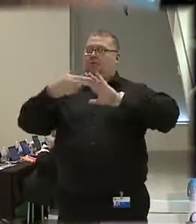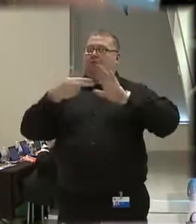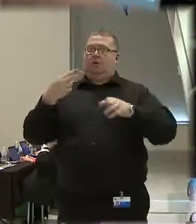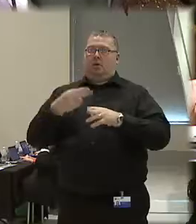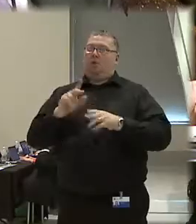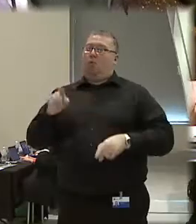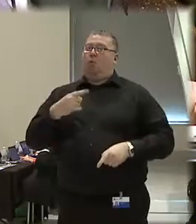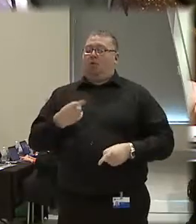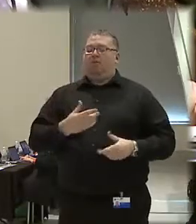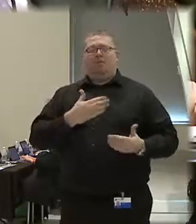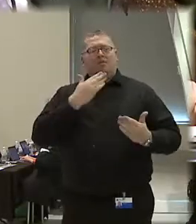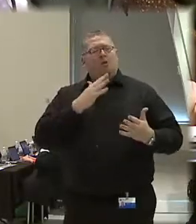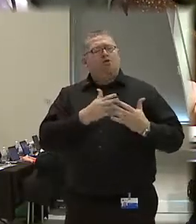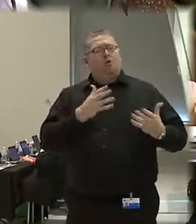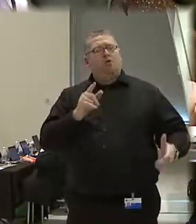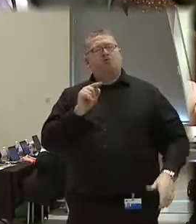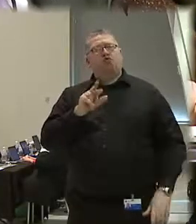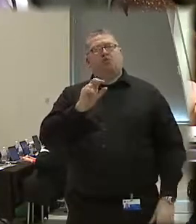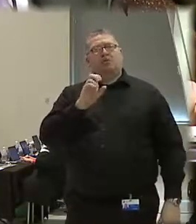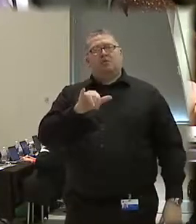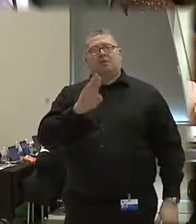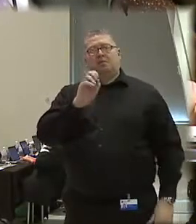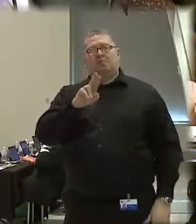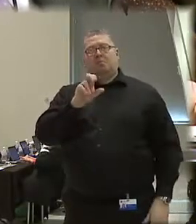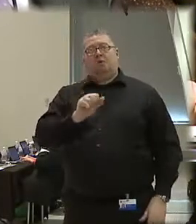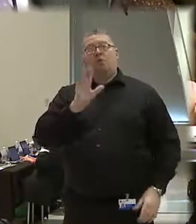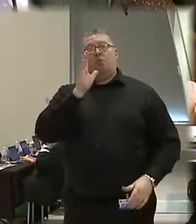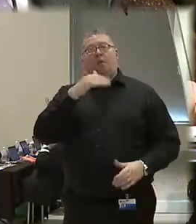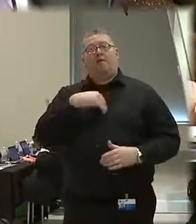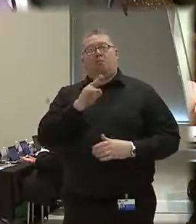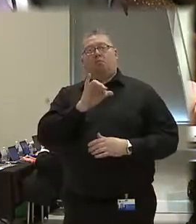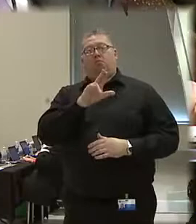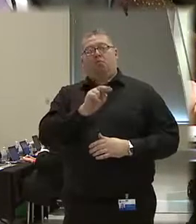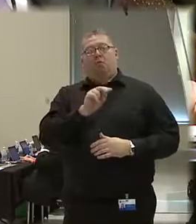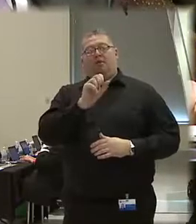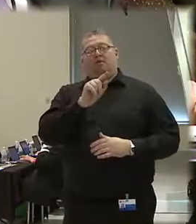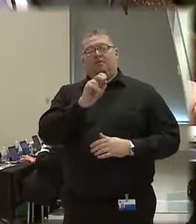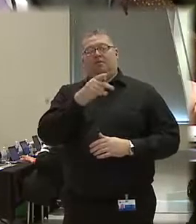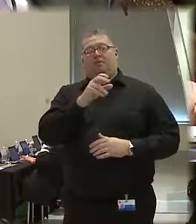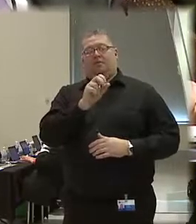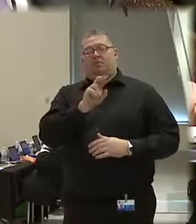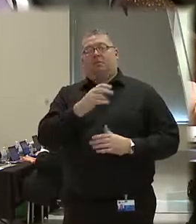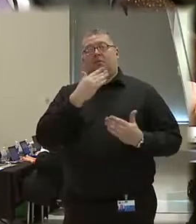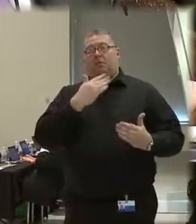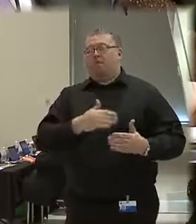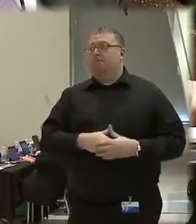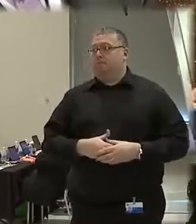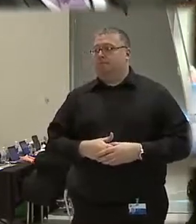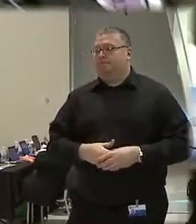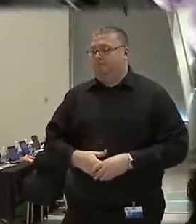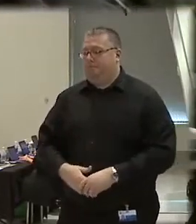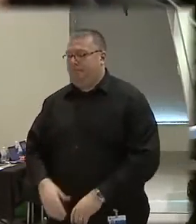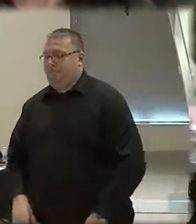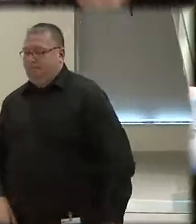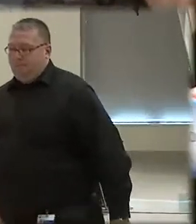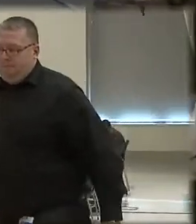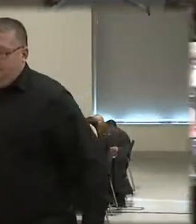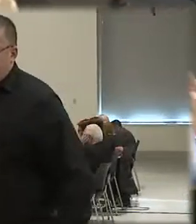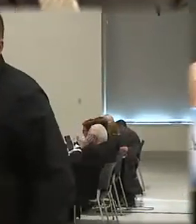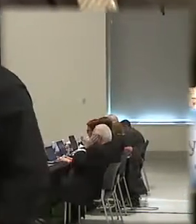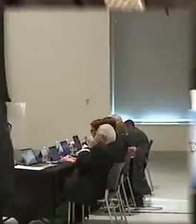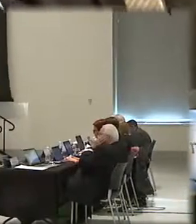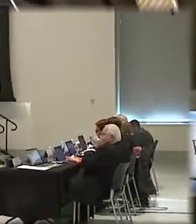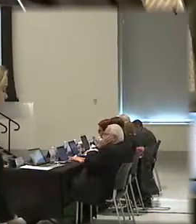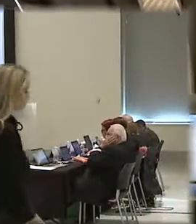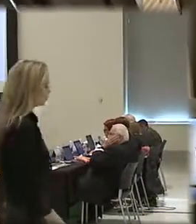you so much. Tracy Mears, who will be followed by Bryan Stevenson. Thank you so much for testifying today. I found so much